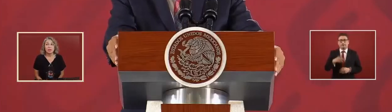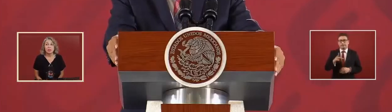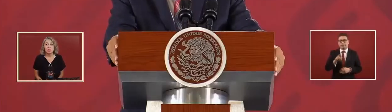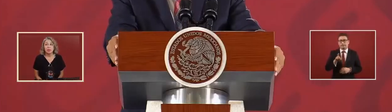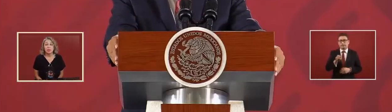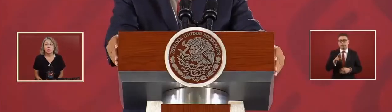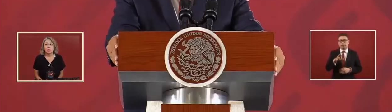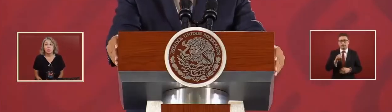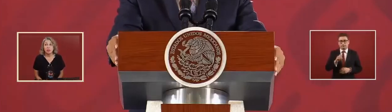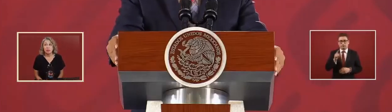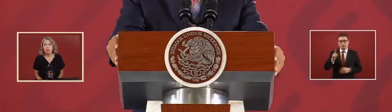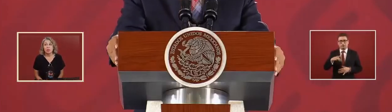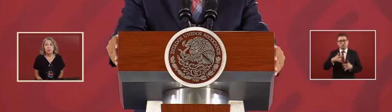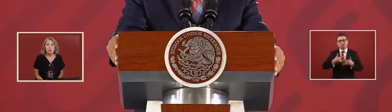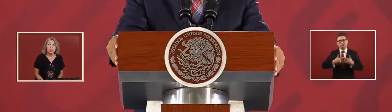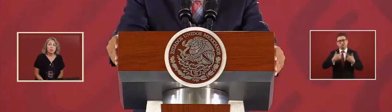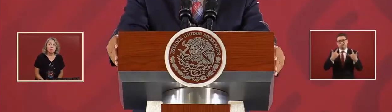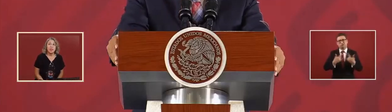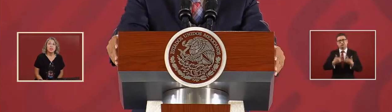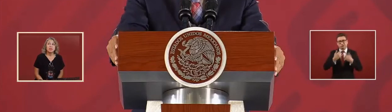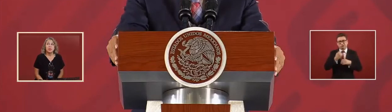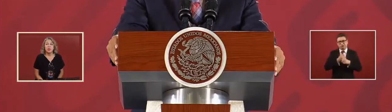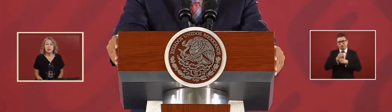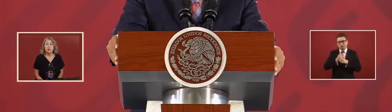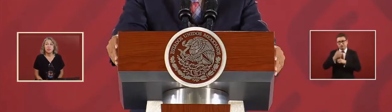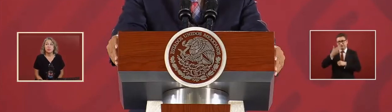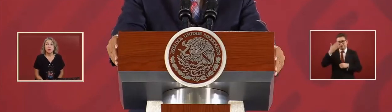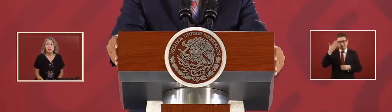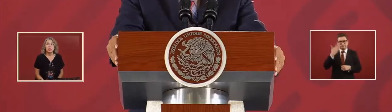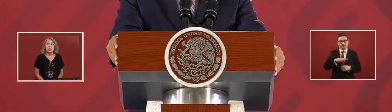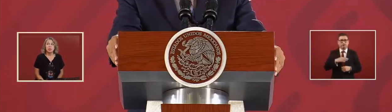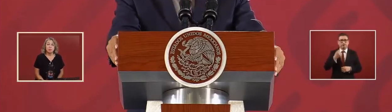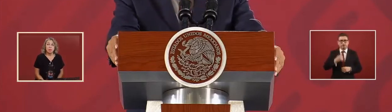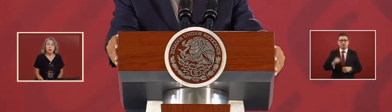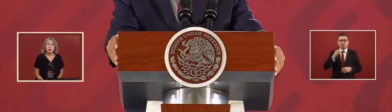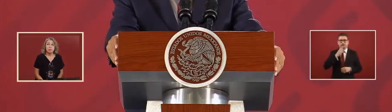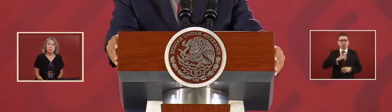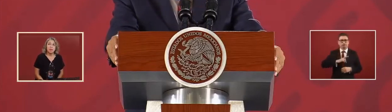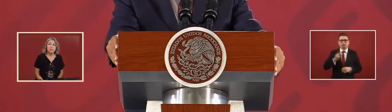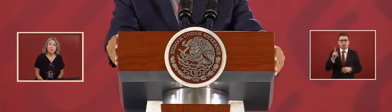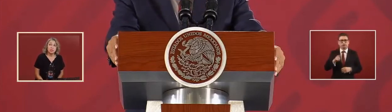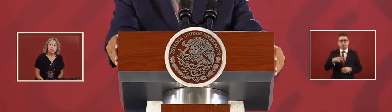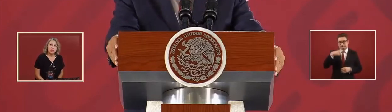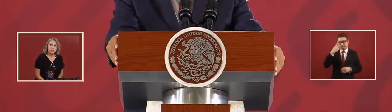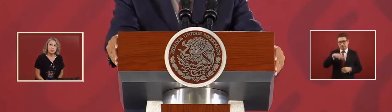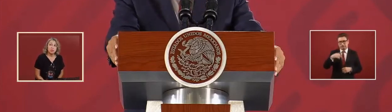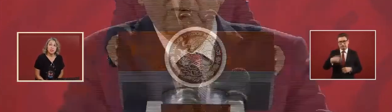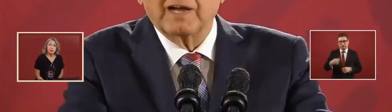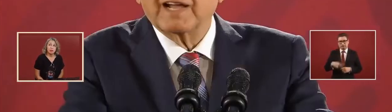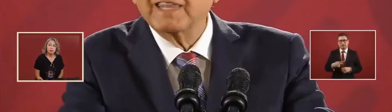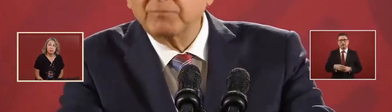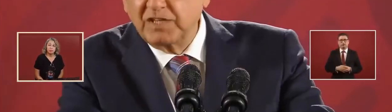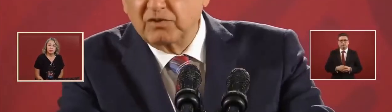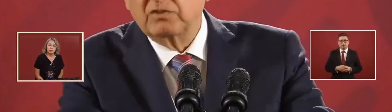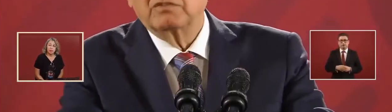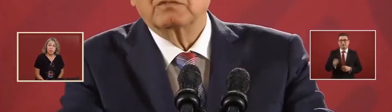Pedro Salmero is one of the best historians in Mexico. Pedro an academic